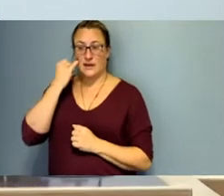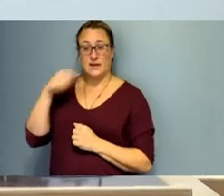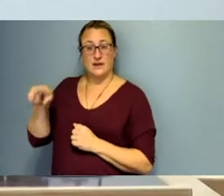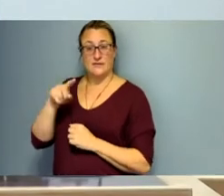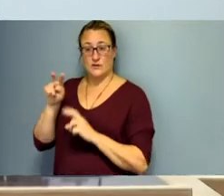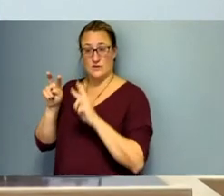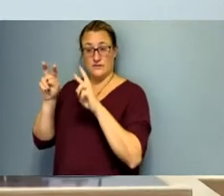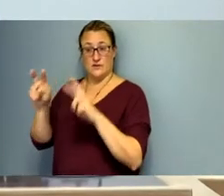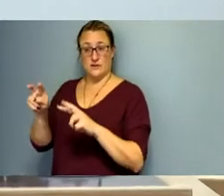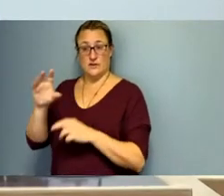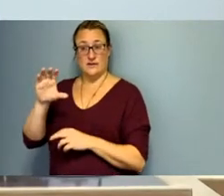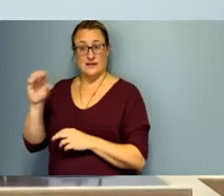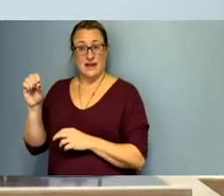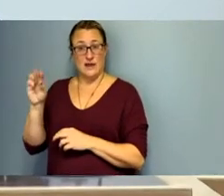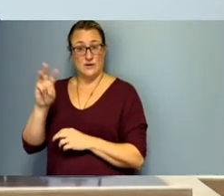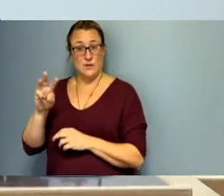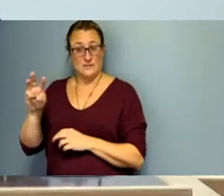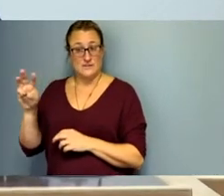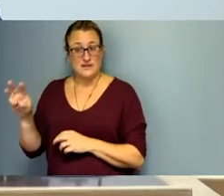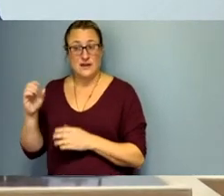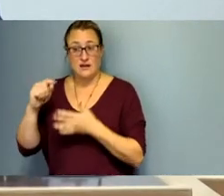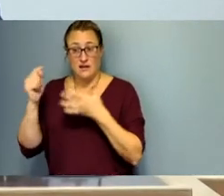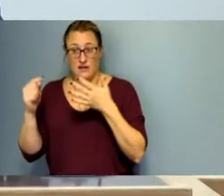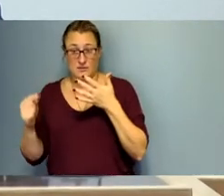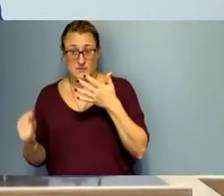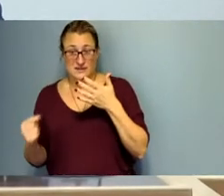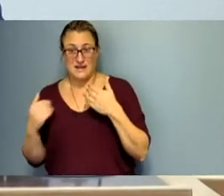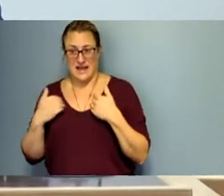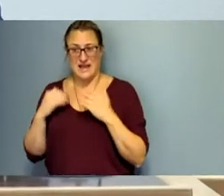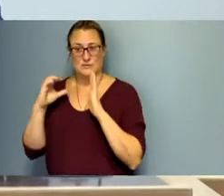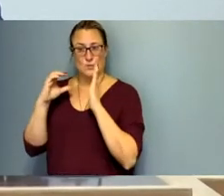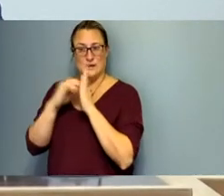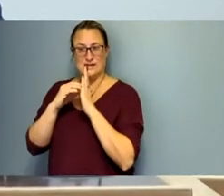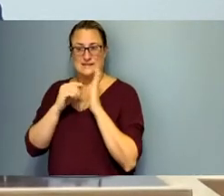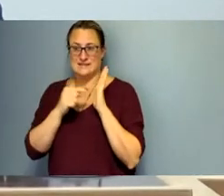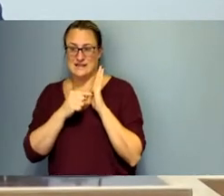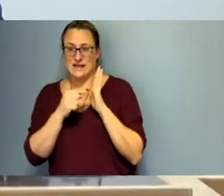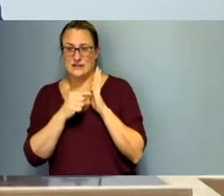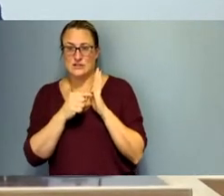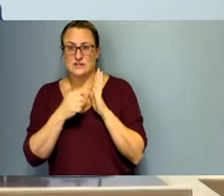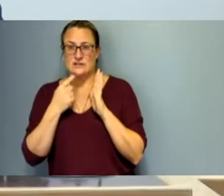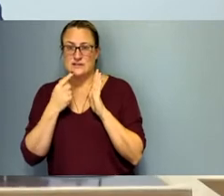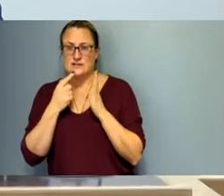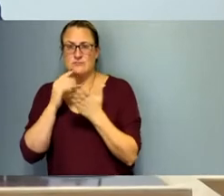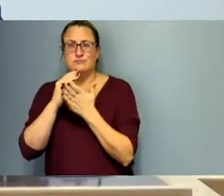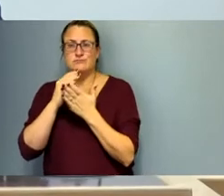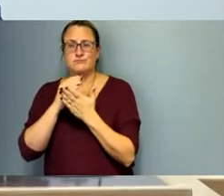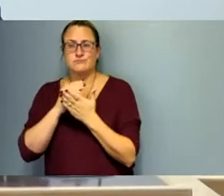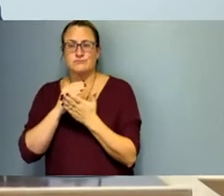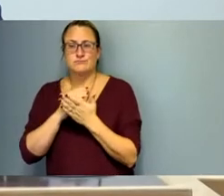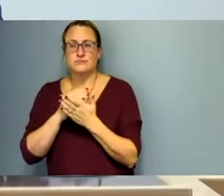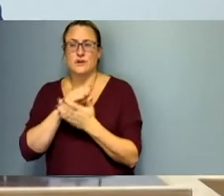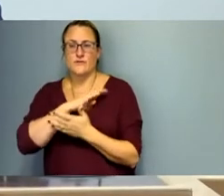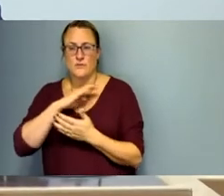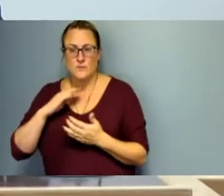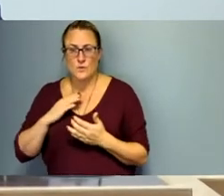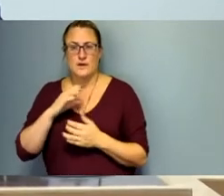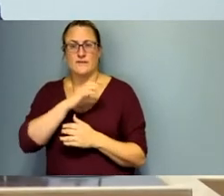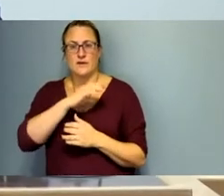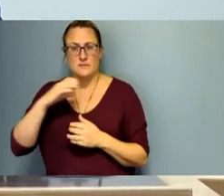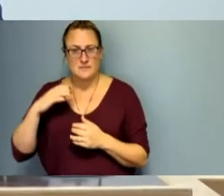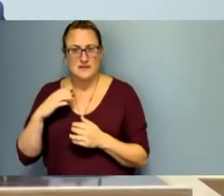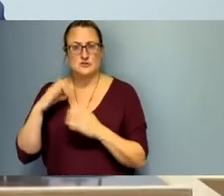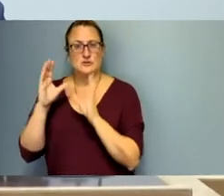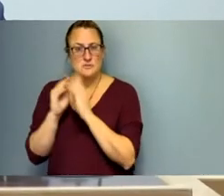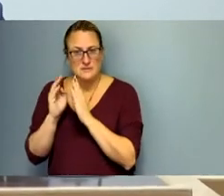county website um among other places perhaps it is on this section where when you look to see the list of all the board of kishner meetings and the agendas